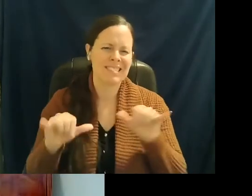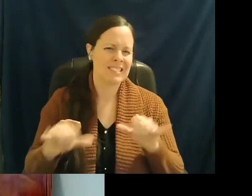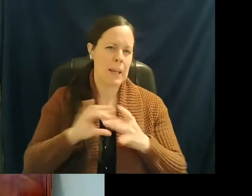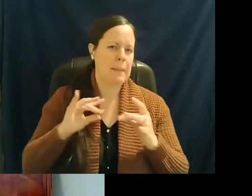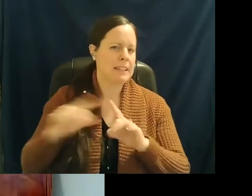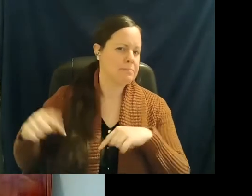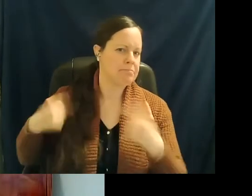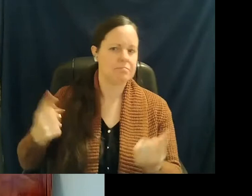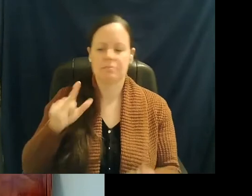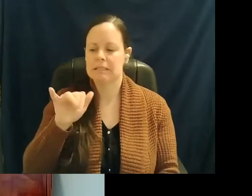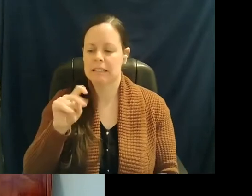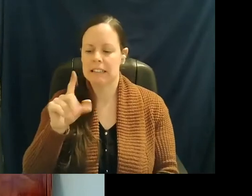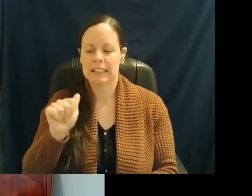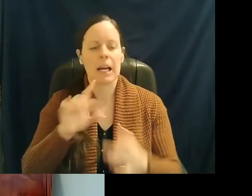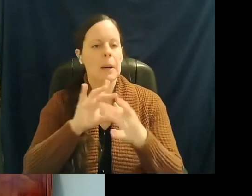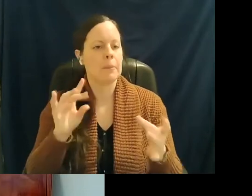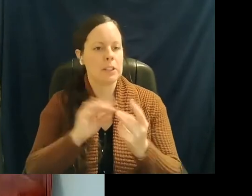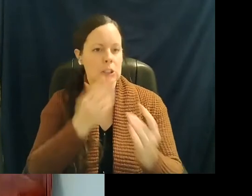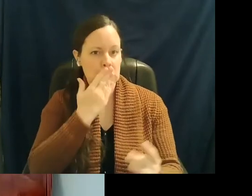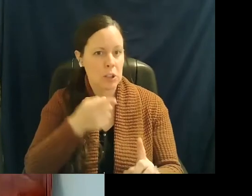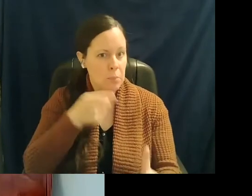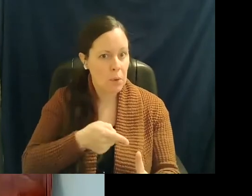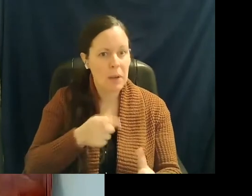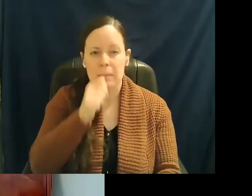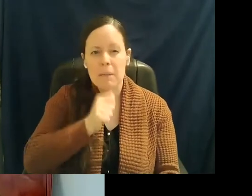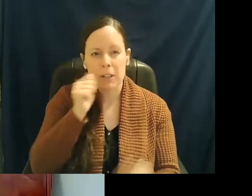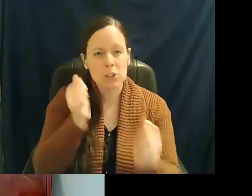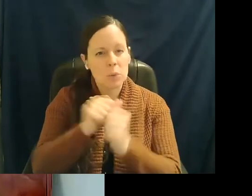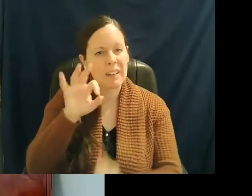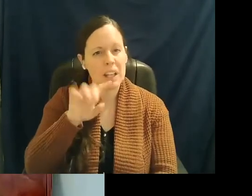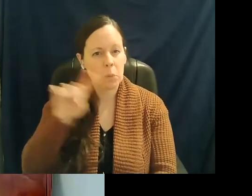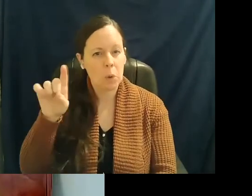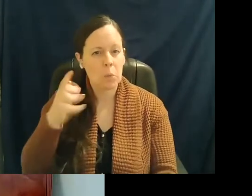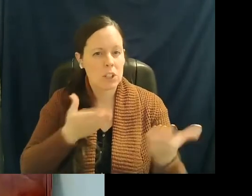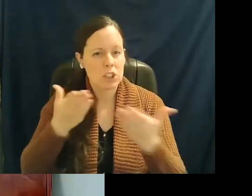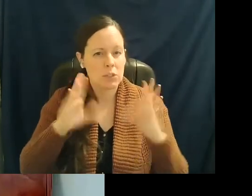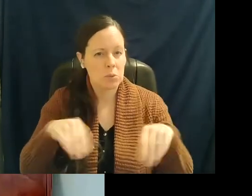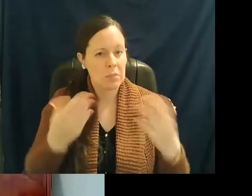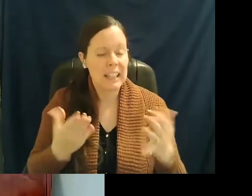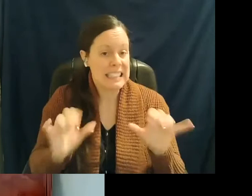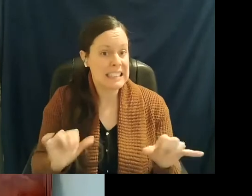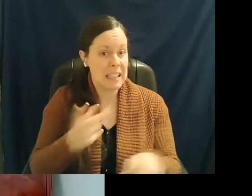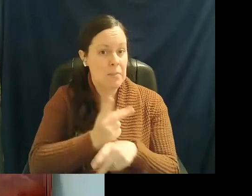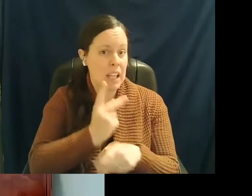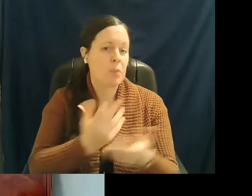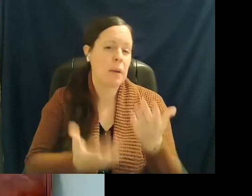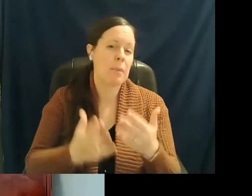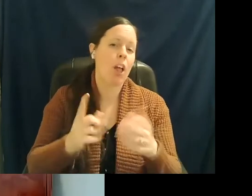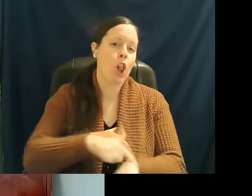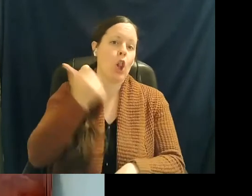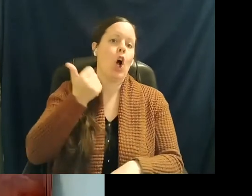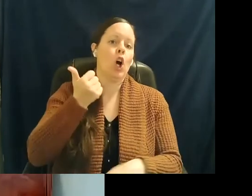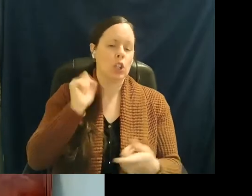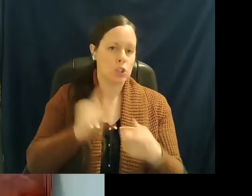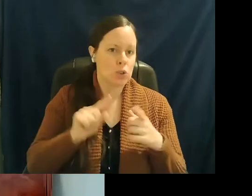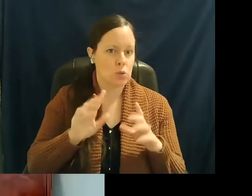Linda brought up a good point. Be patient with your 911 service. We're providing the same care. It just might take us a little bit longer. And just, you know,